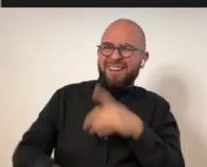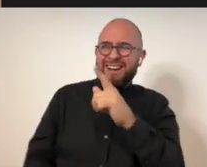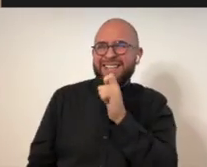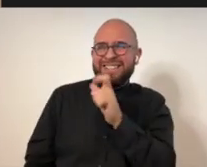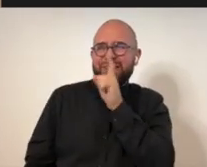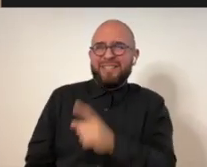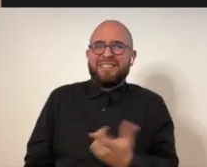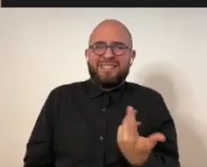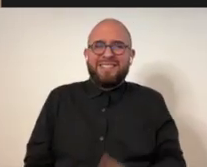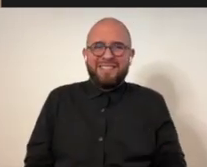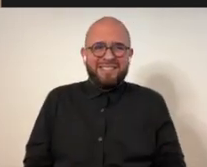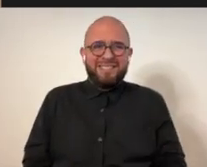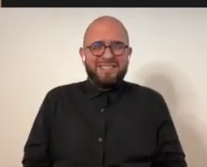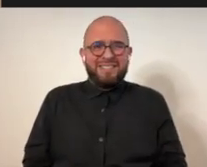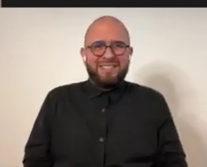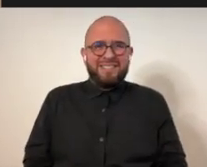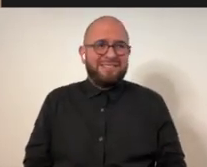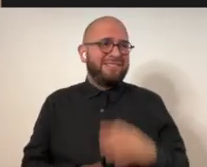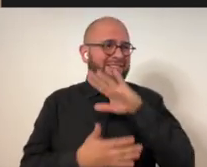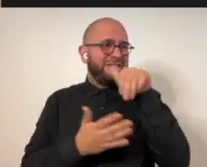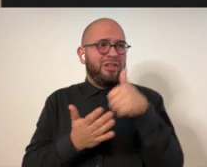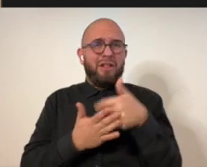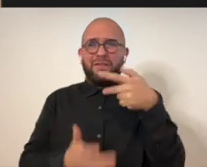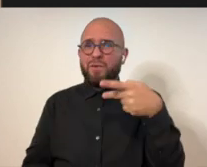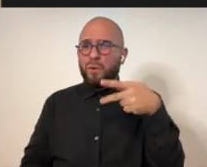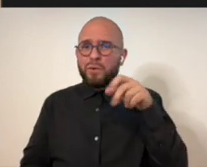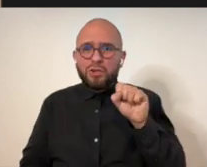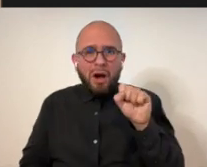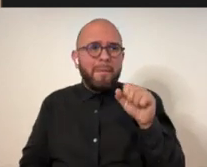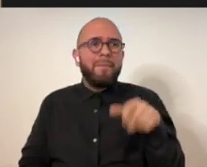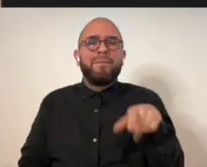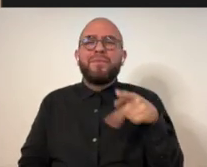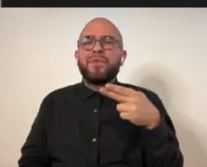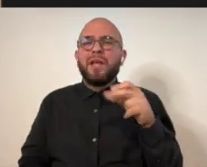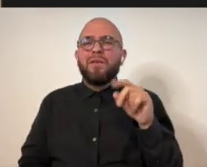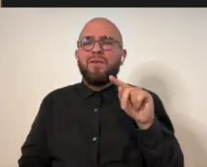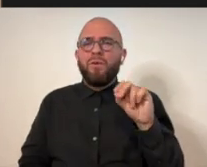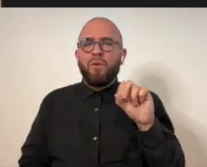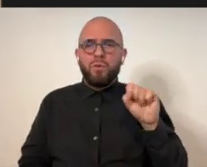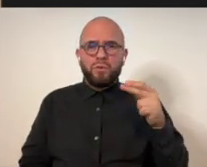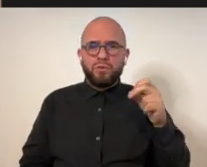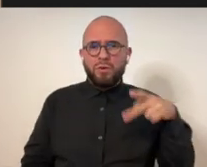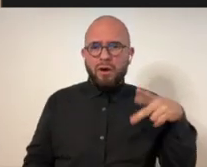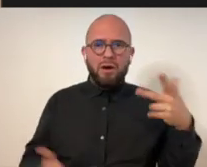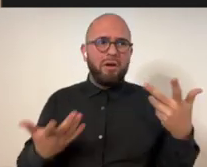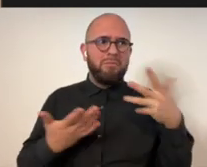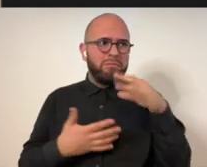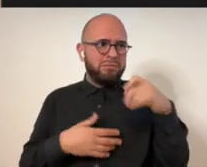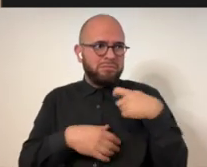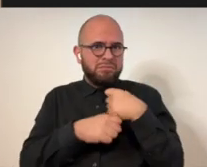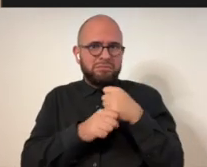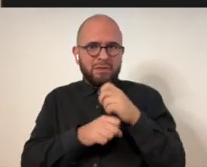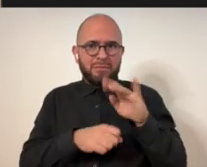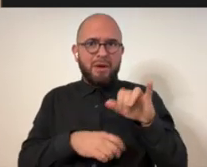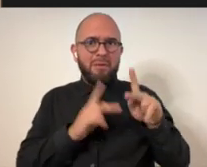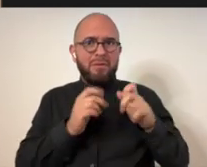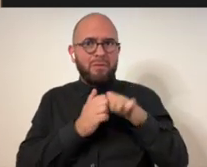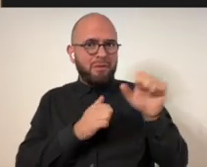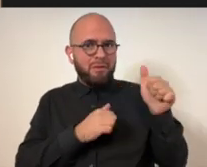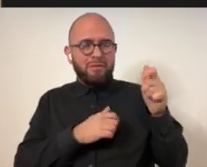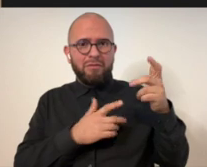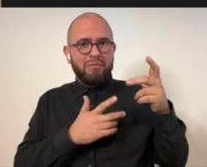youthful look that doesn't even really exist. It's all photoshopped and